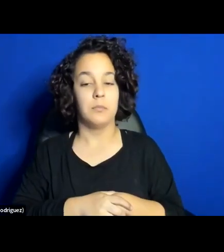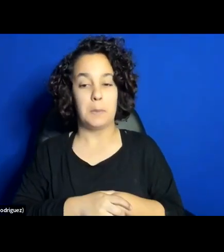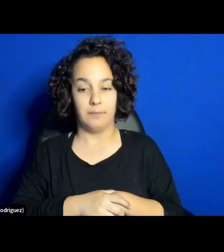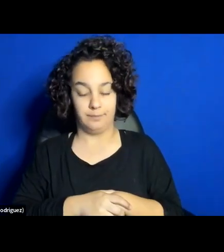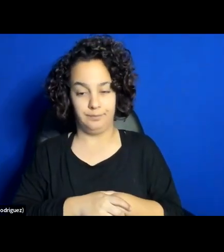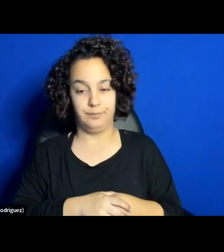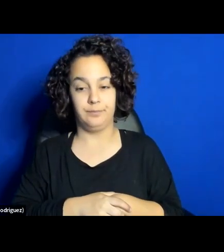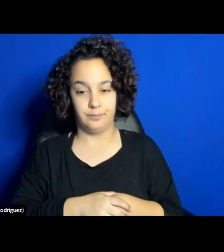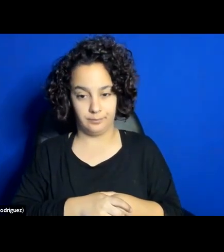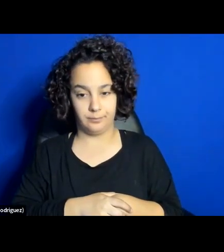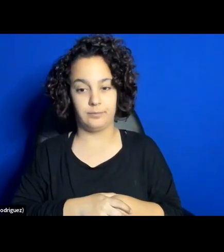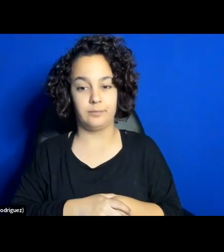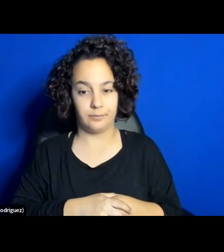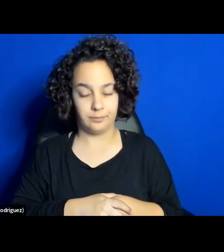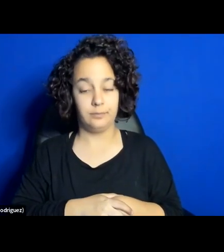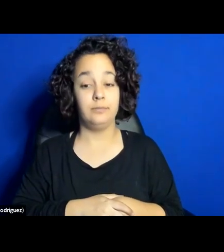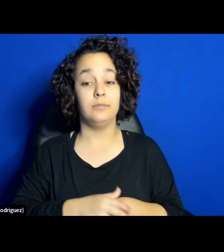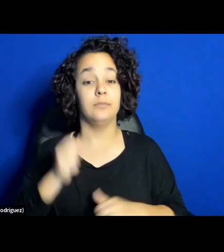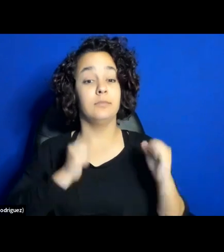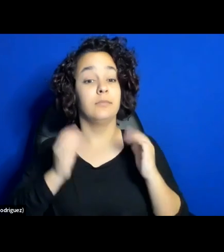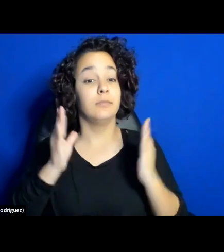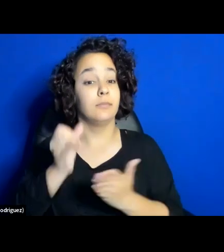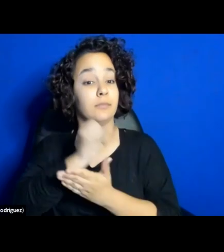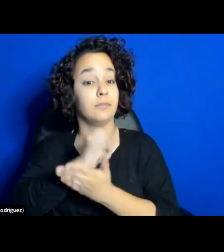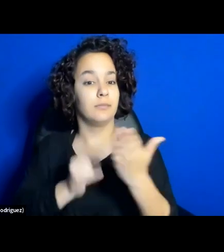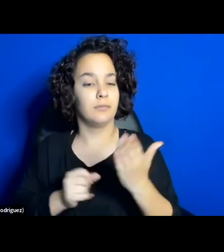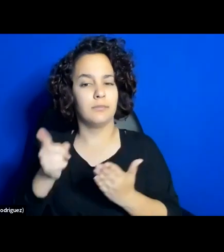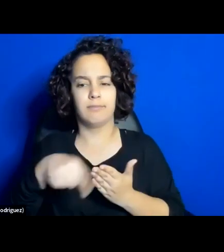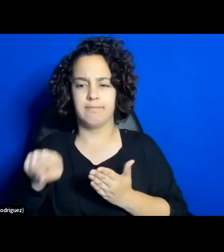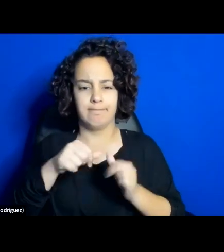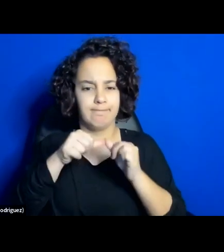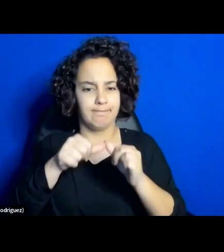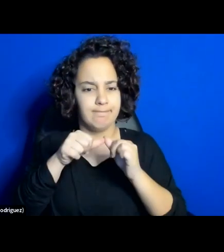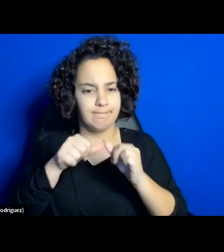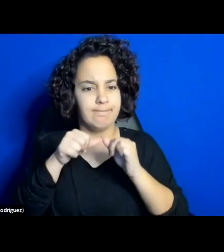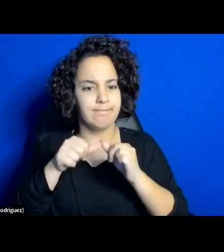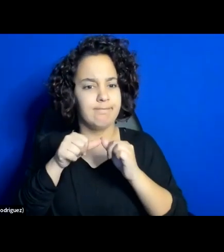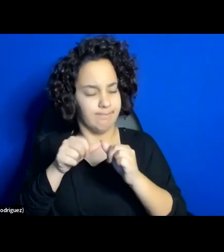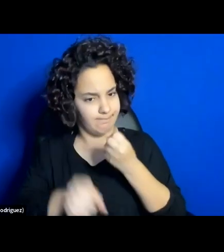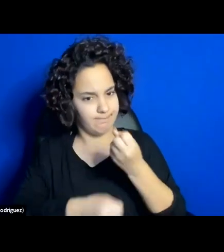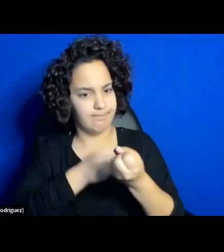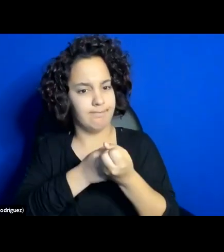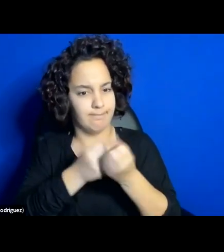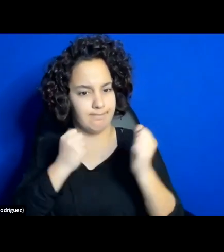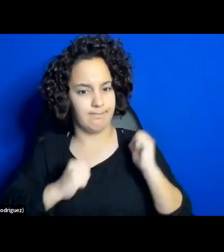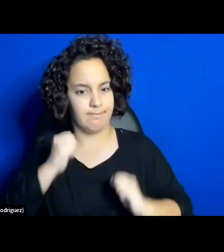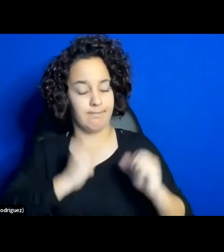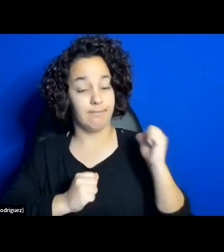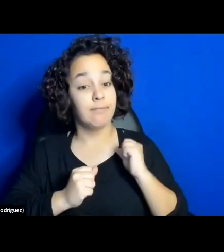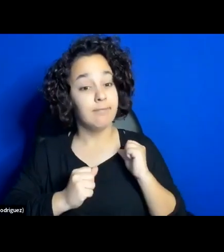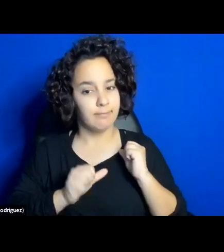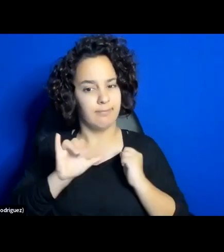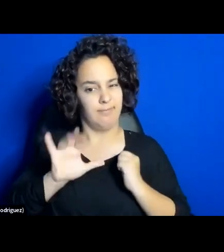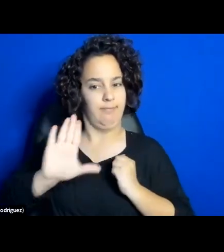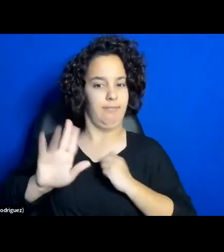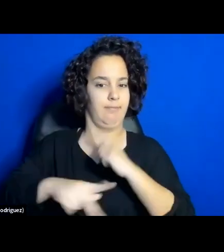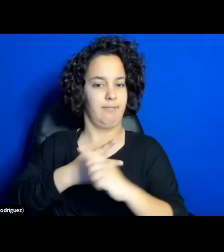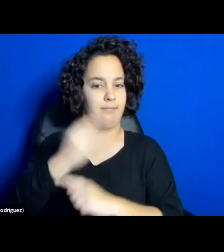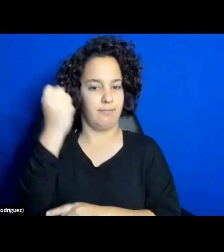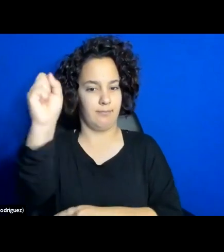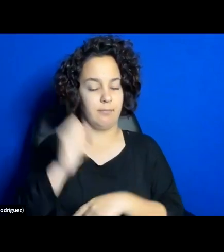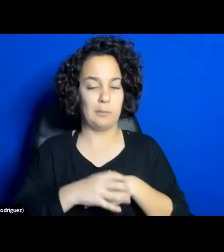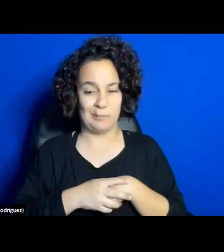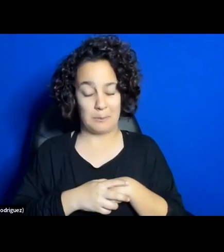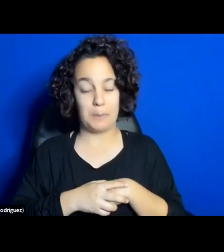artists in Iran never stopped performing plays in support of political movements and in the name of protest. Similar to